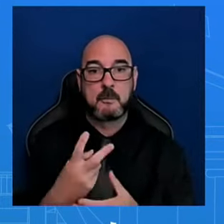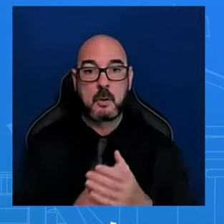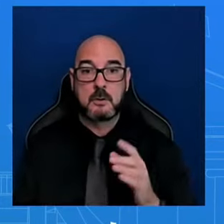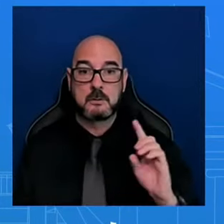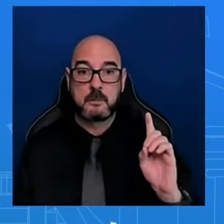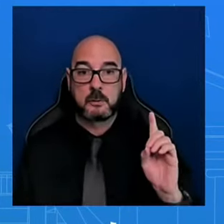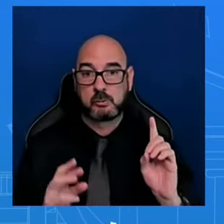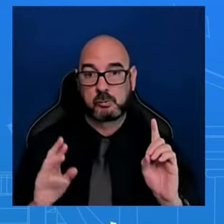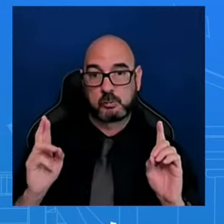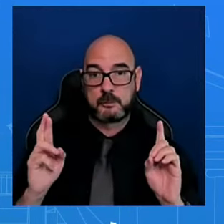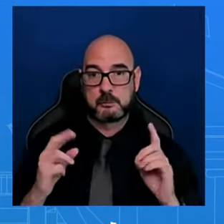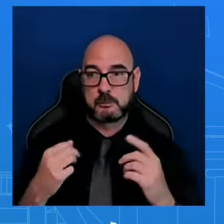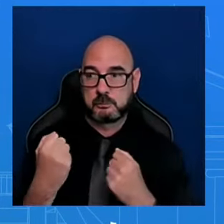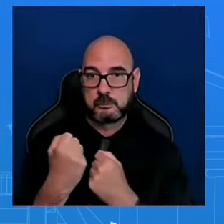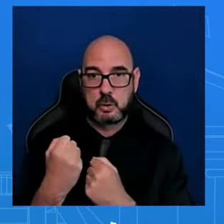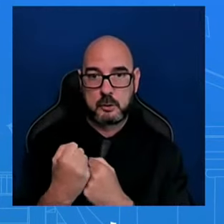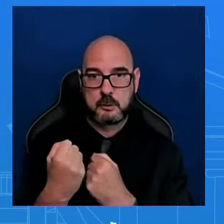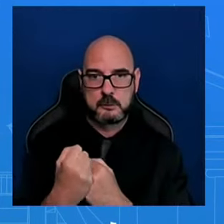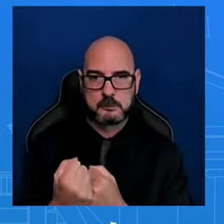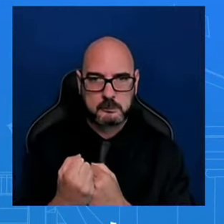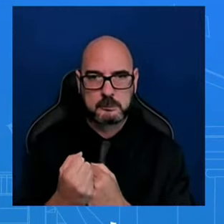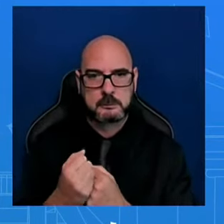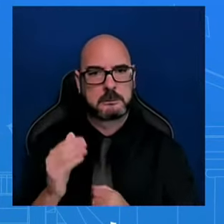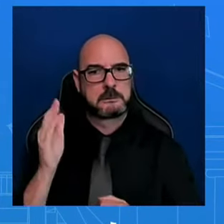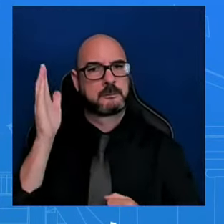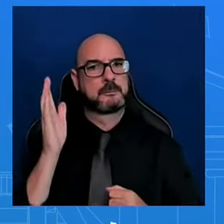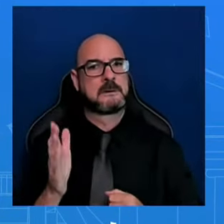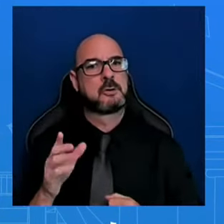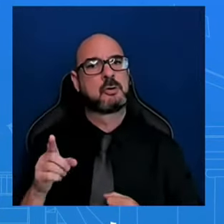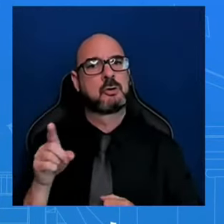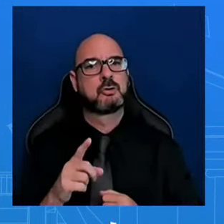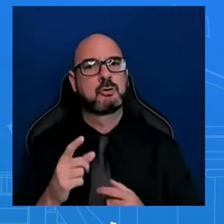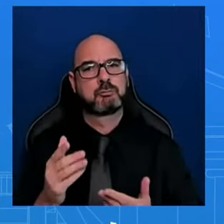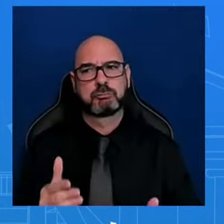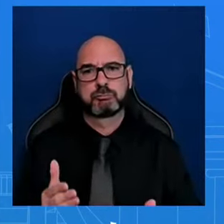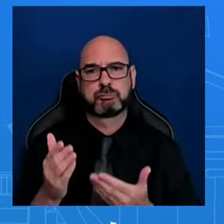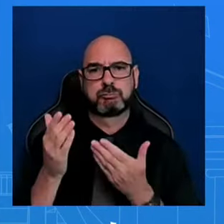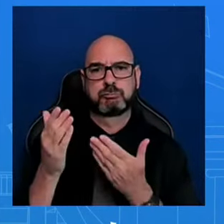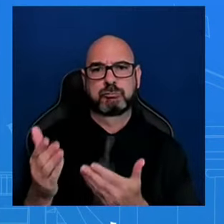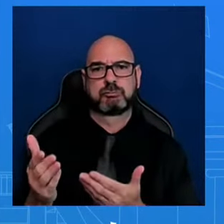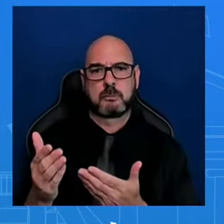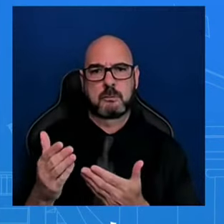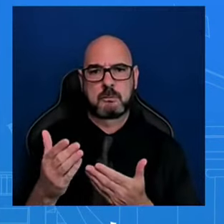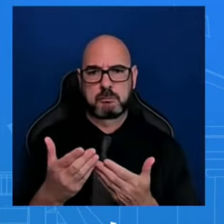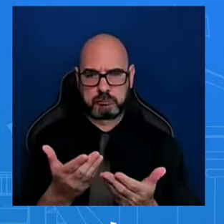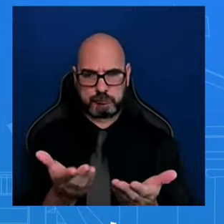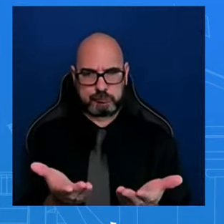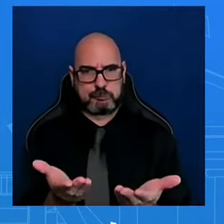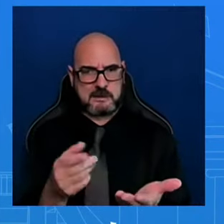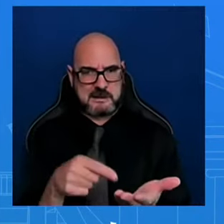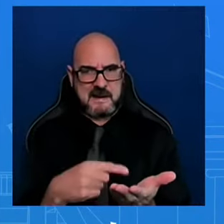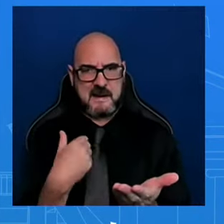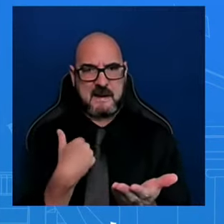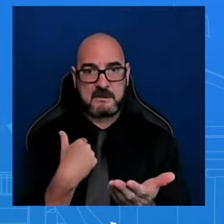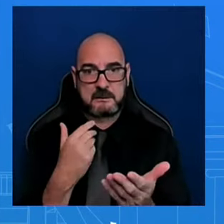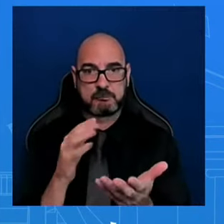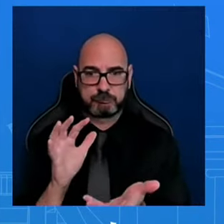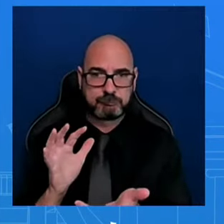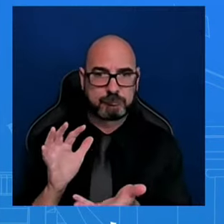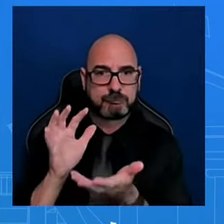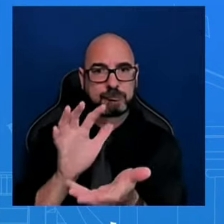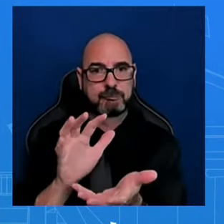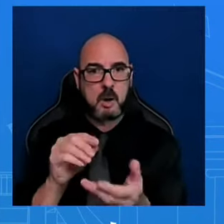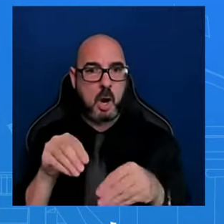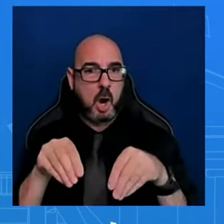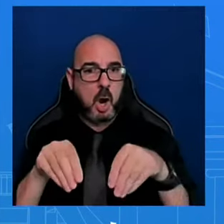to put that on the floor. He needs to make sure that he gives House members an opportunity to vote for that. We believe it would get overwhelming